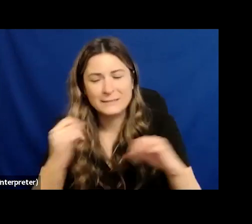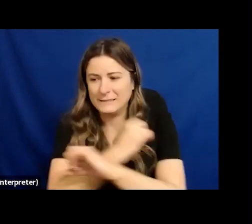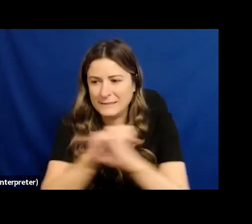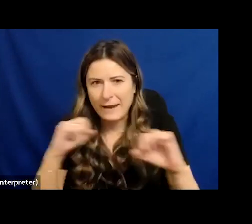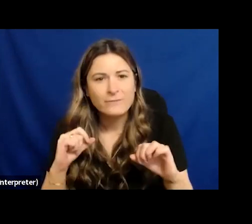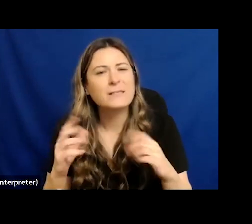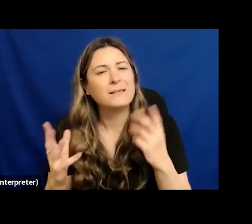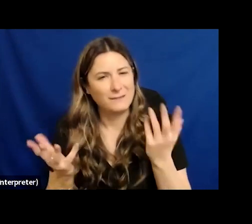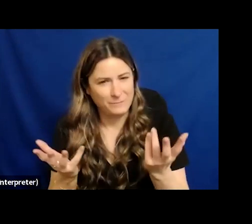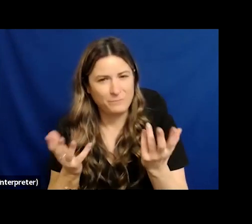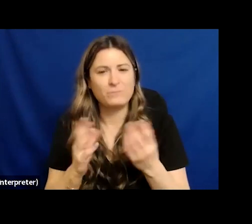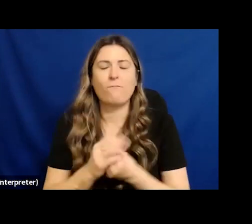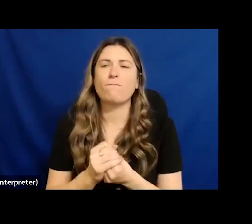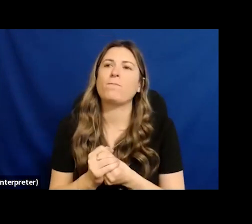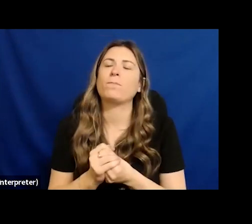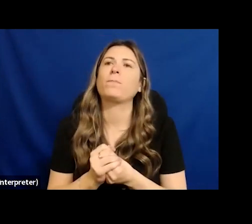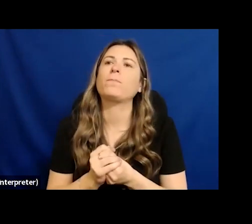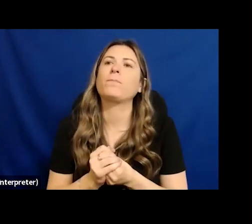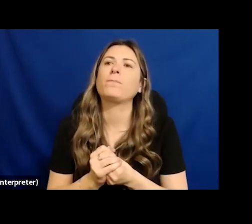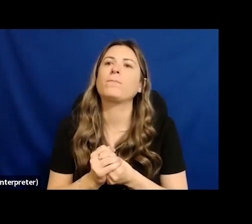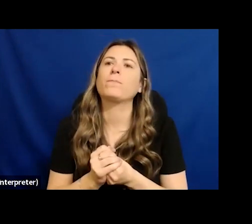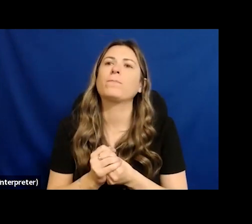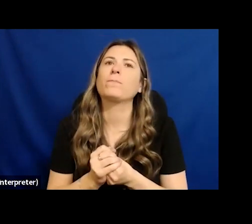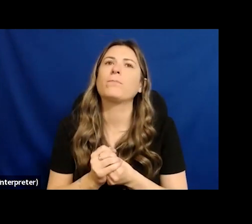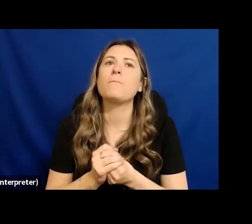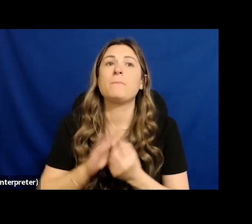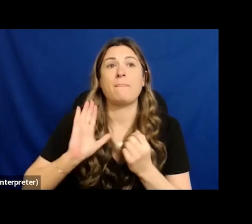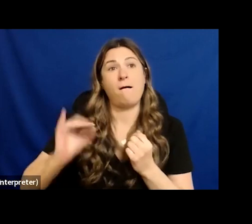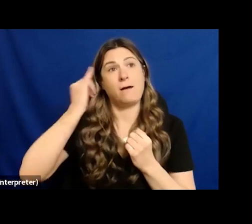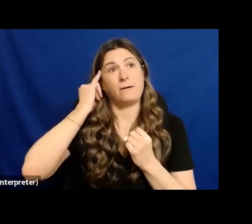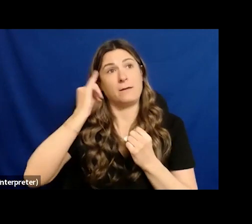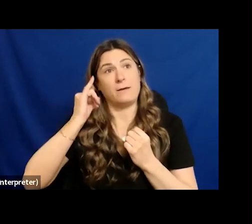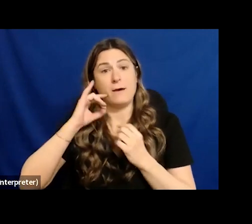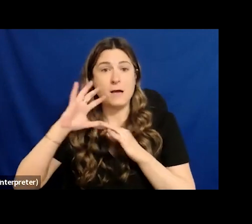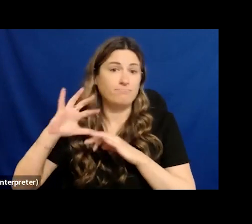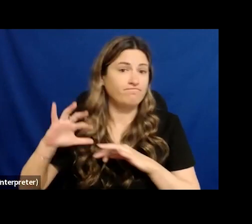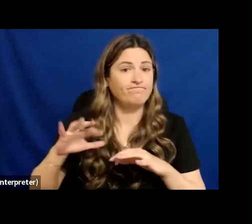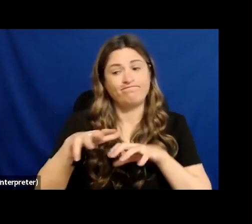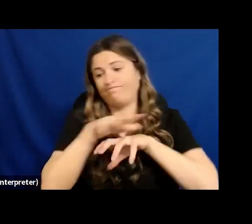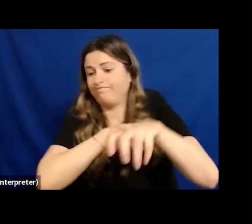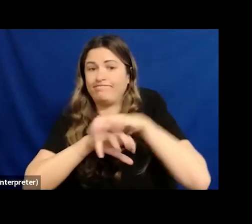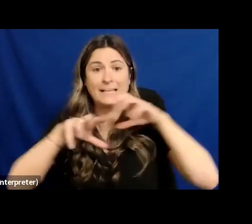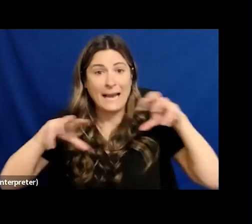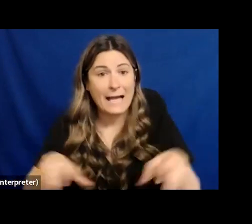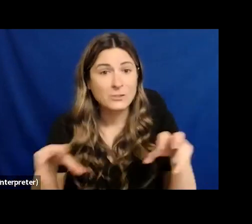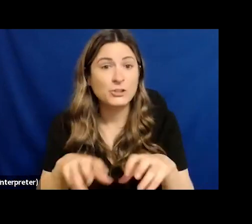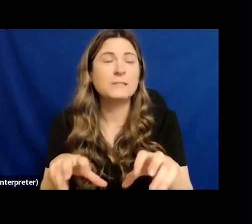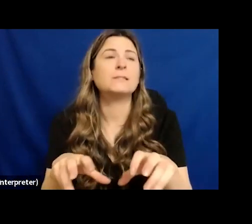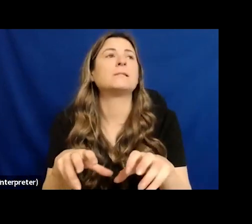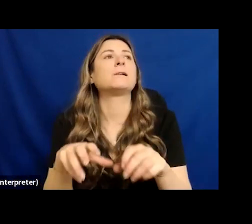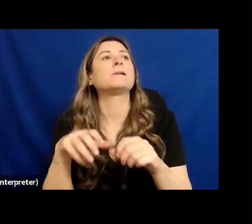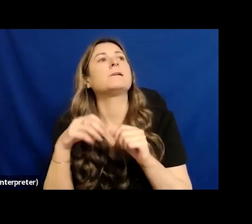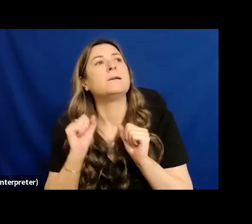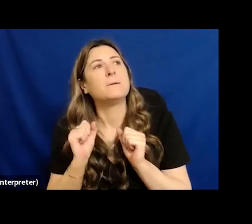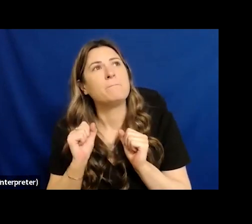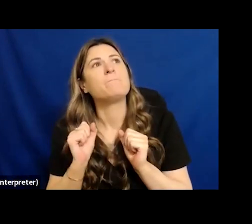the idea of taking action is is how I've worked if it if it doesn't work for me I I will often try to